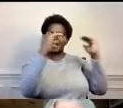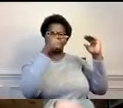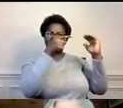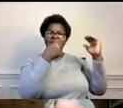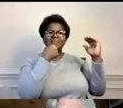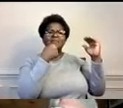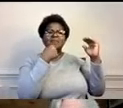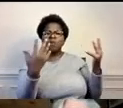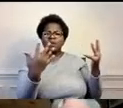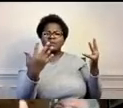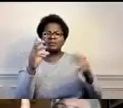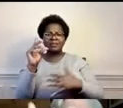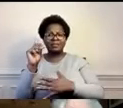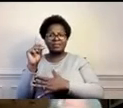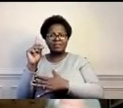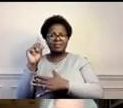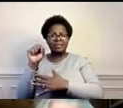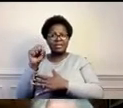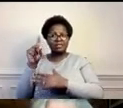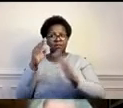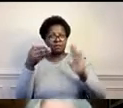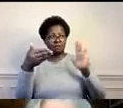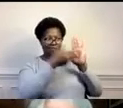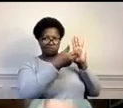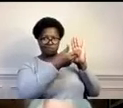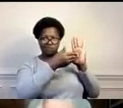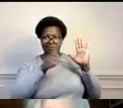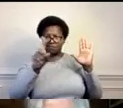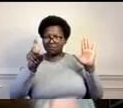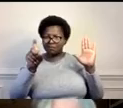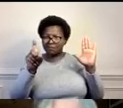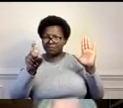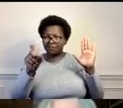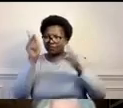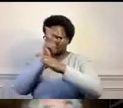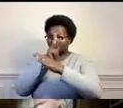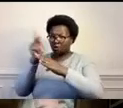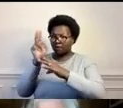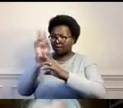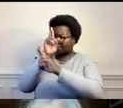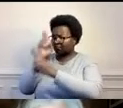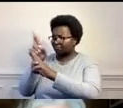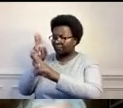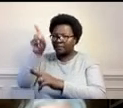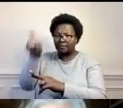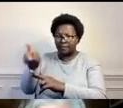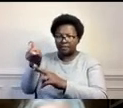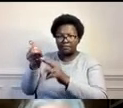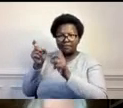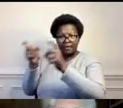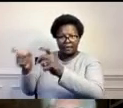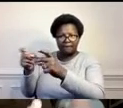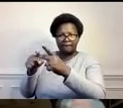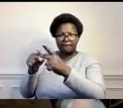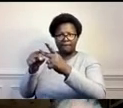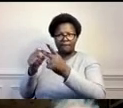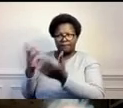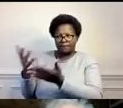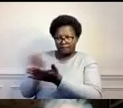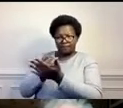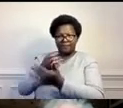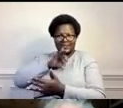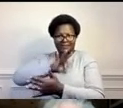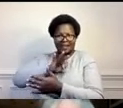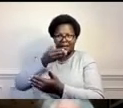where you need to be given professional respect remuneration and authority